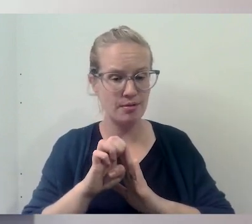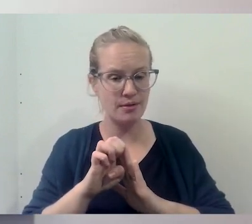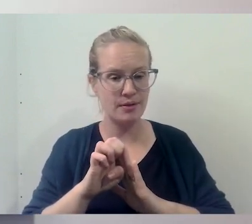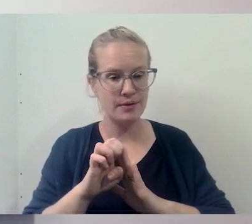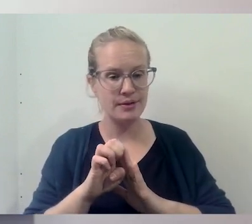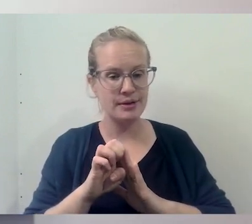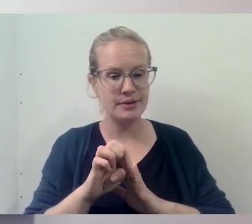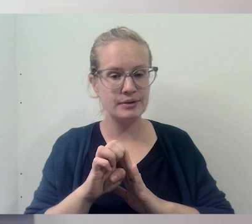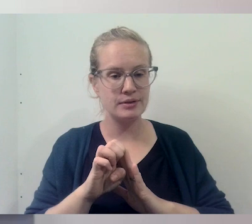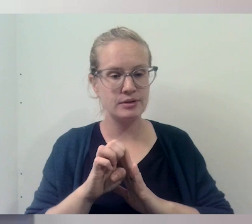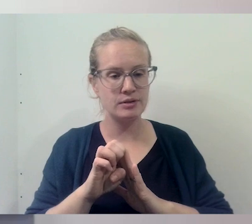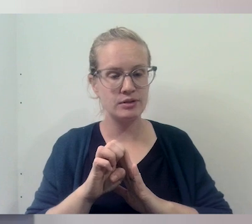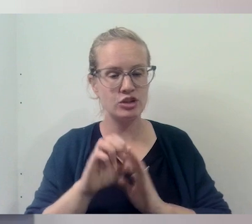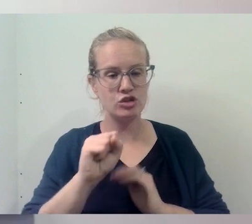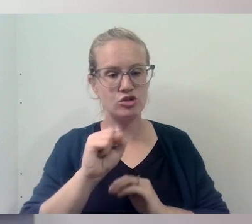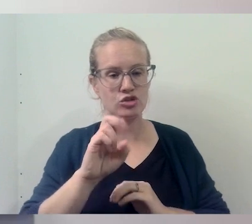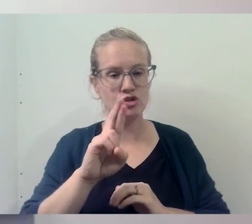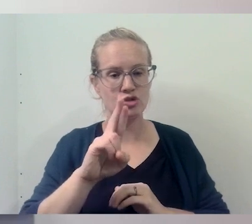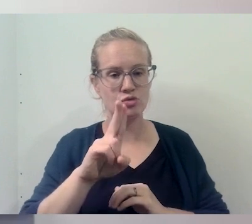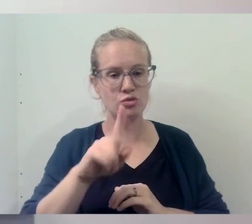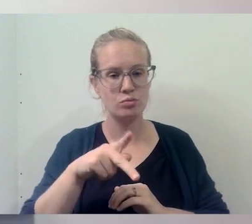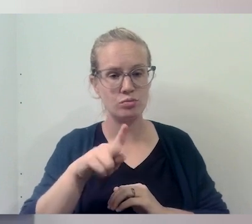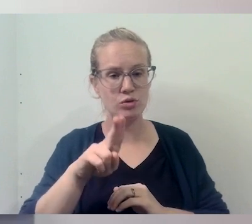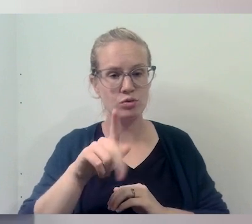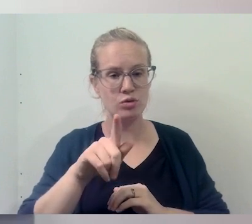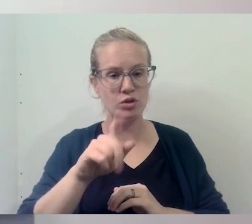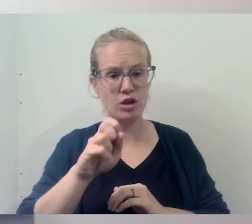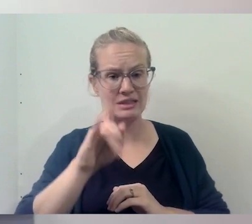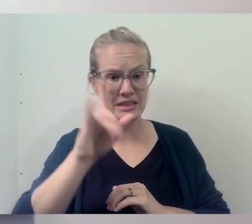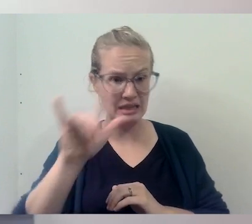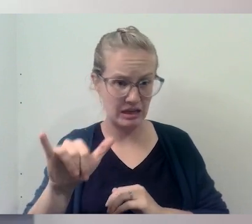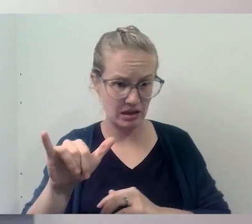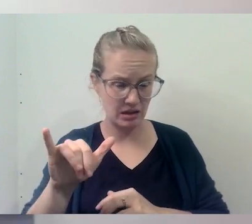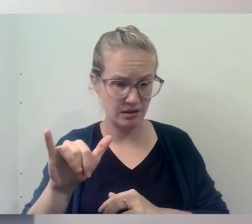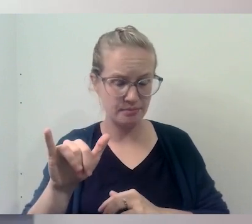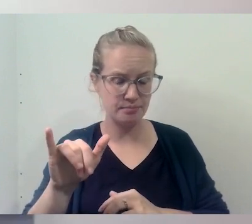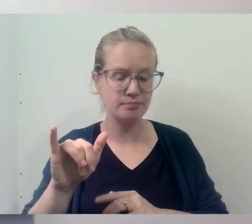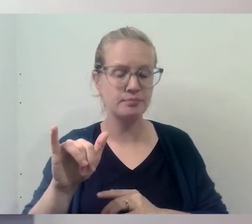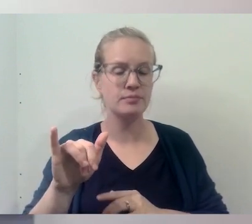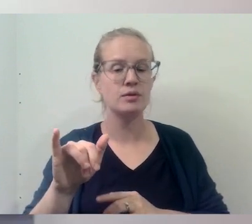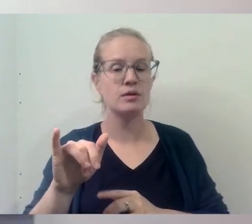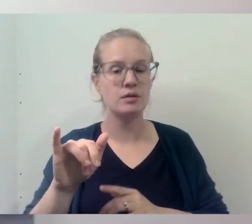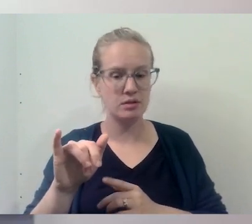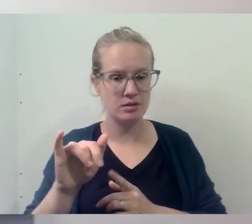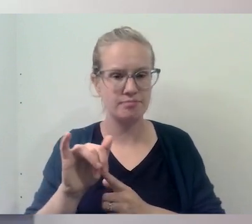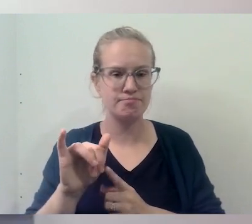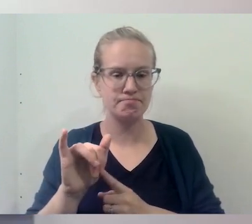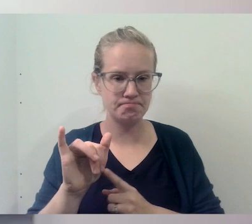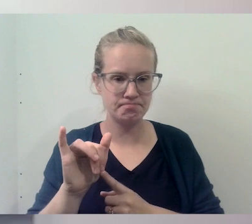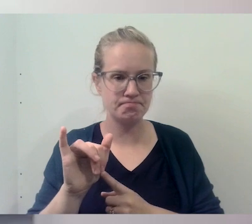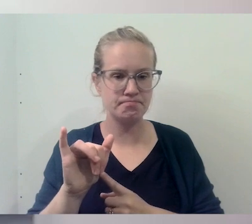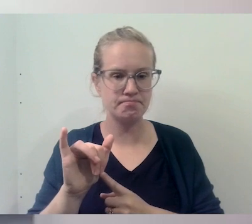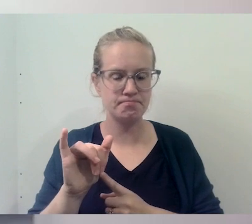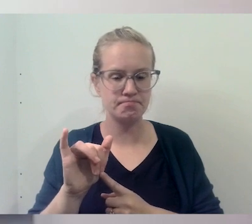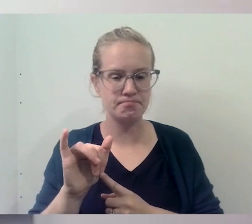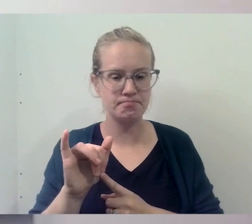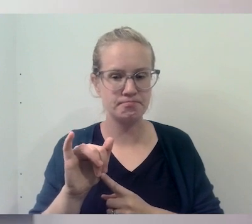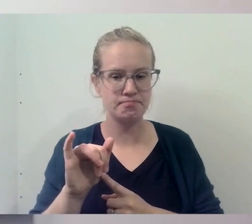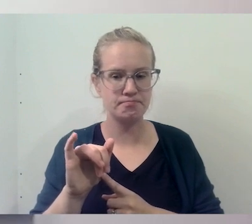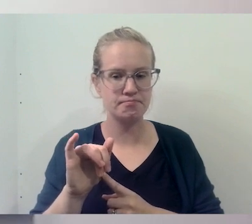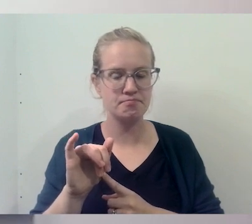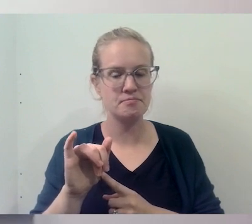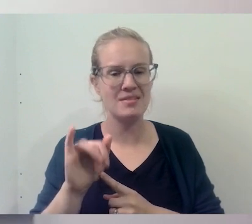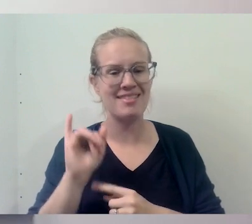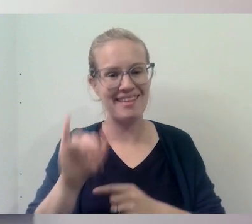scrupulosity. And, uh, and, which can be seen, you know, as a